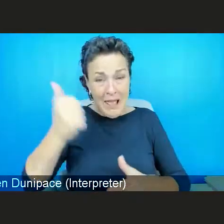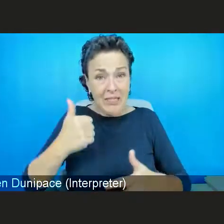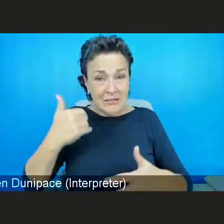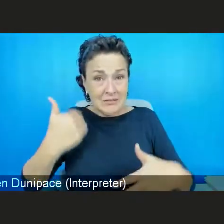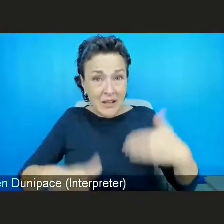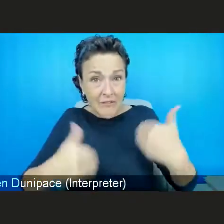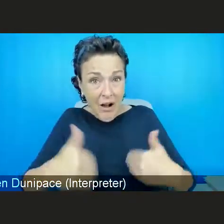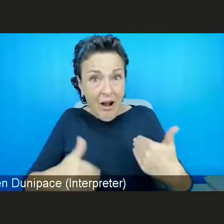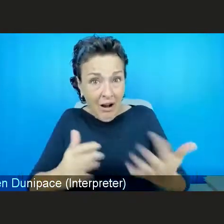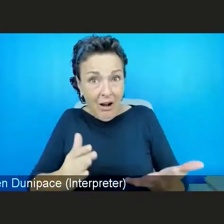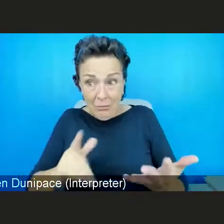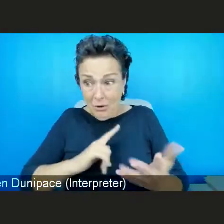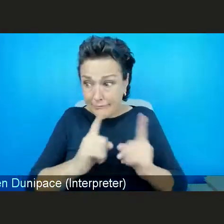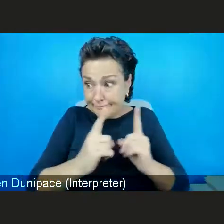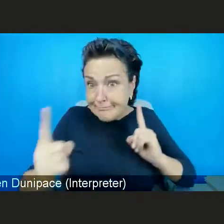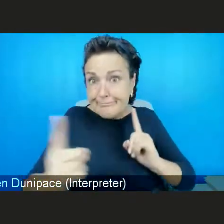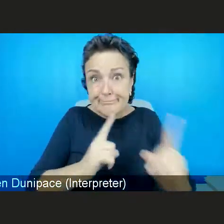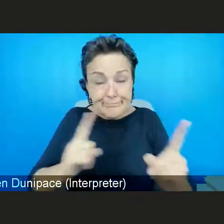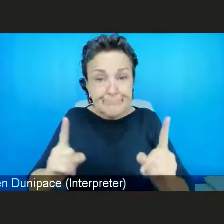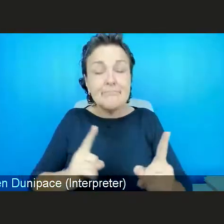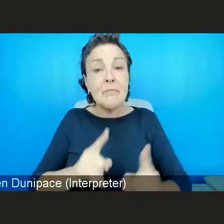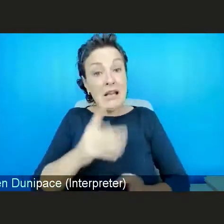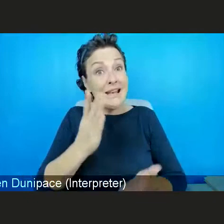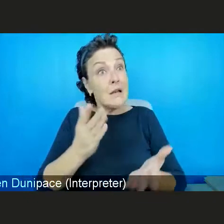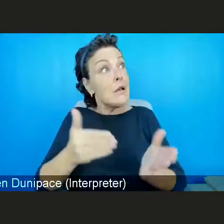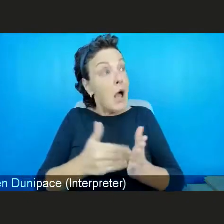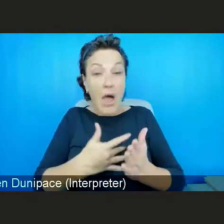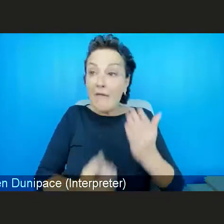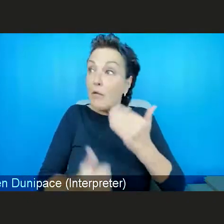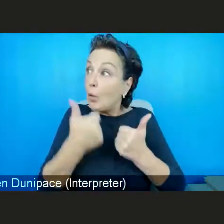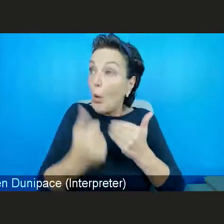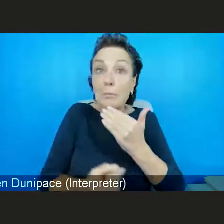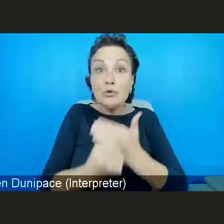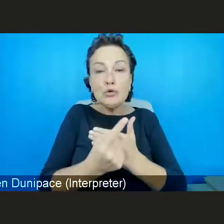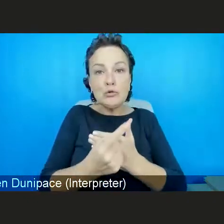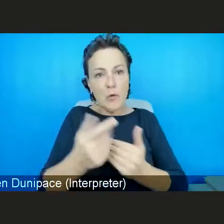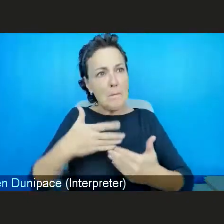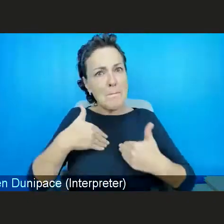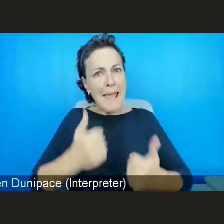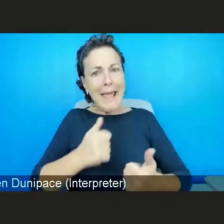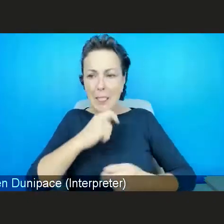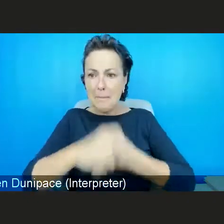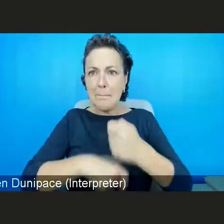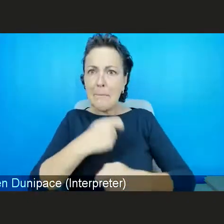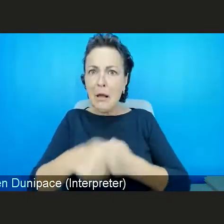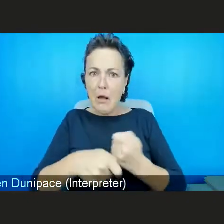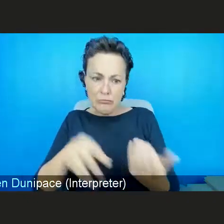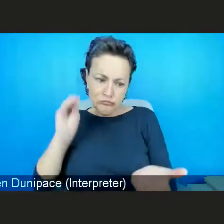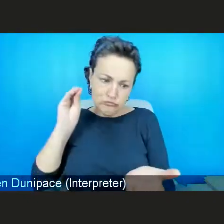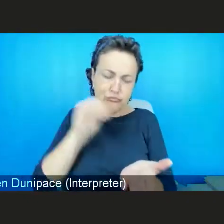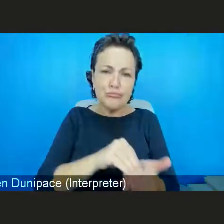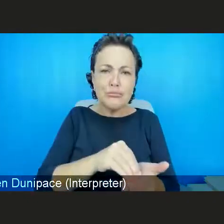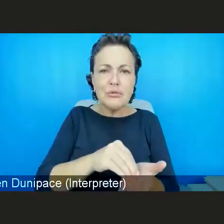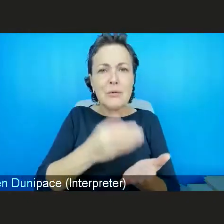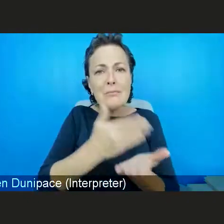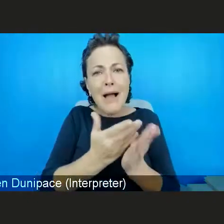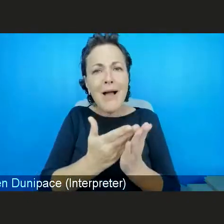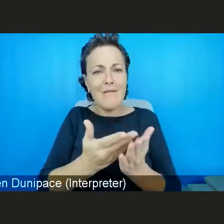health at the heart of the decisions on how we recover and move forward as a society.